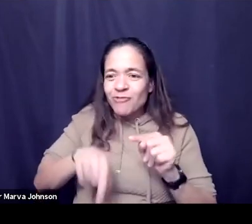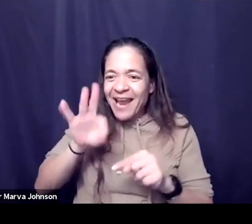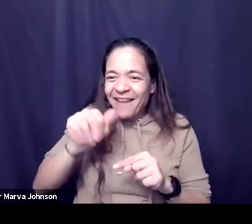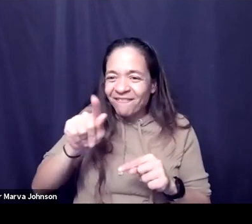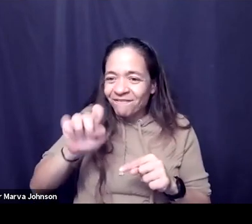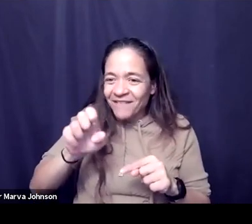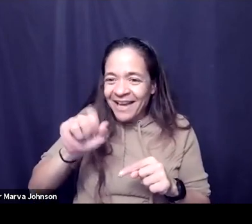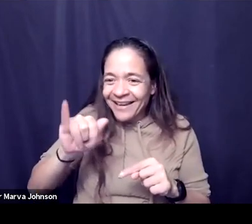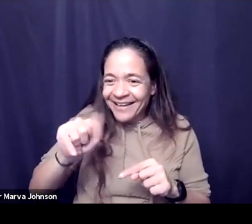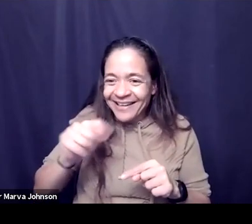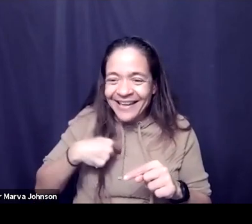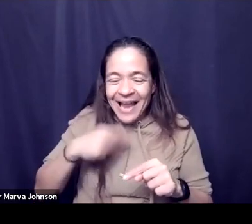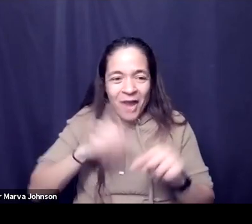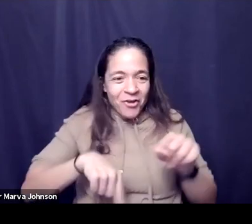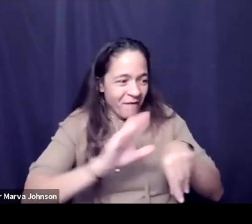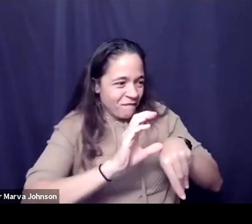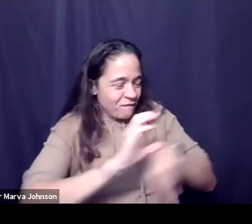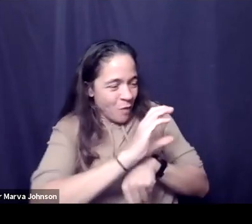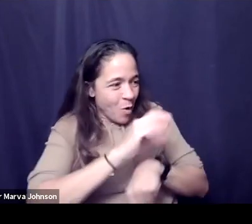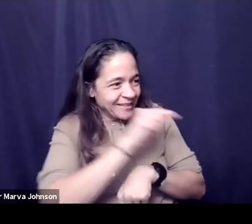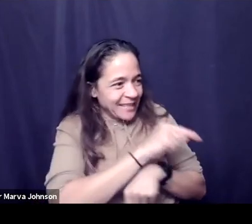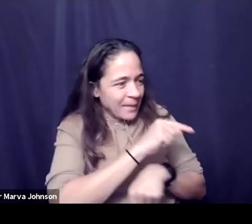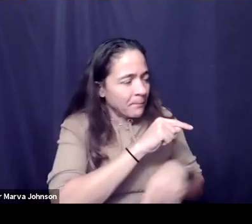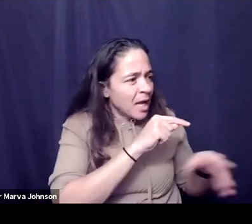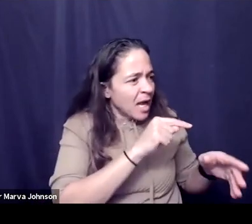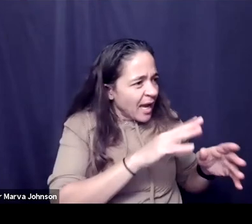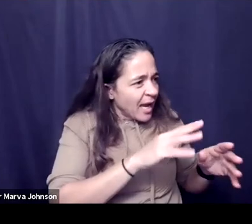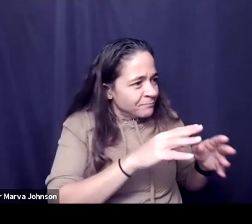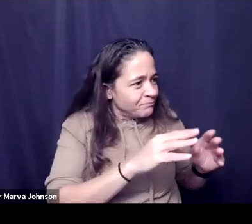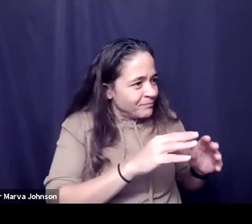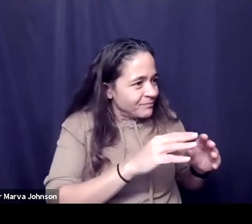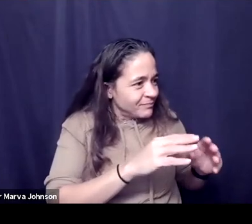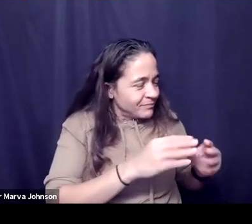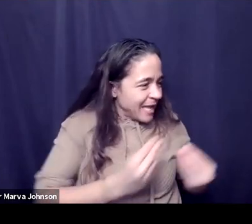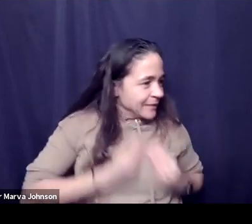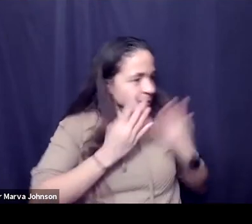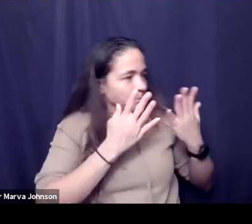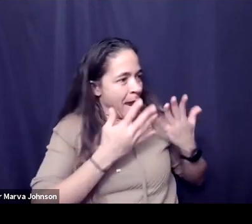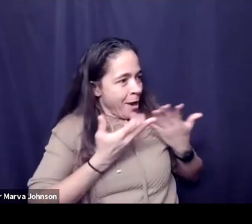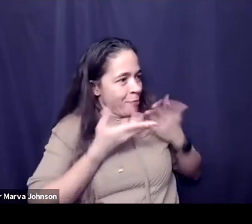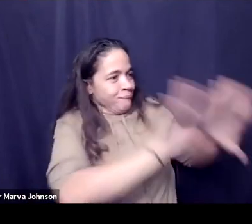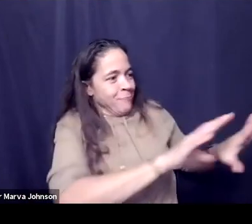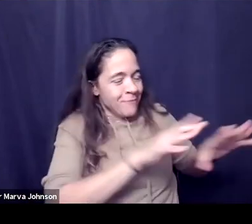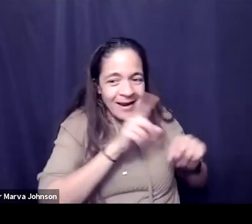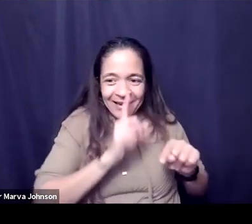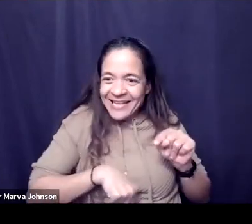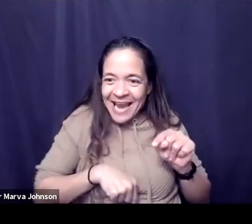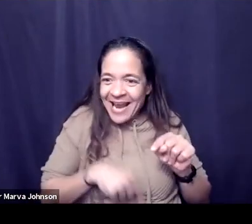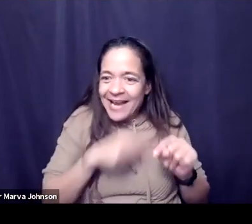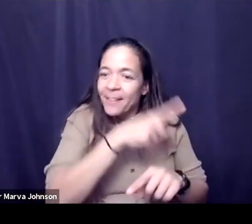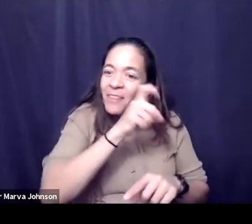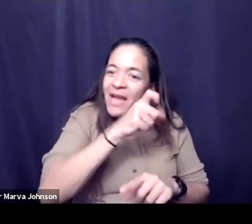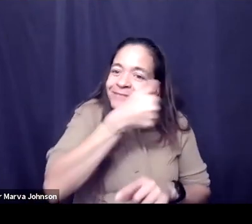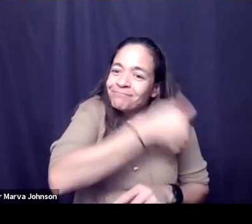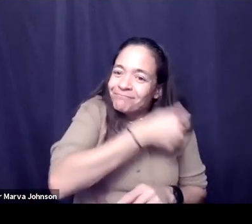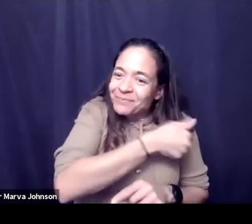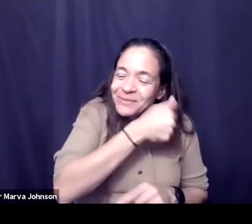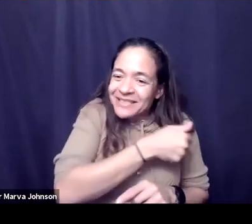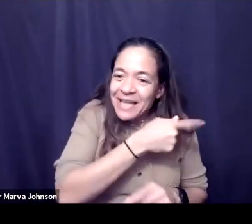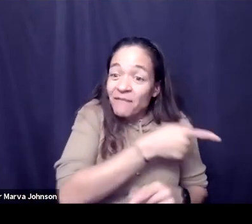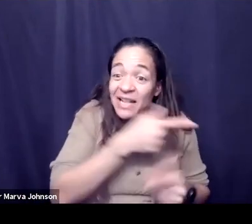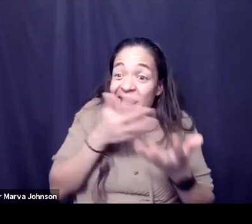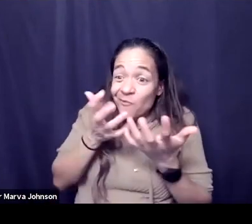make those people like seek out the need for more inspiration like that was the you know that was what they wanted and needed more of and